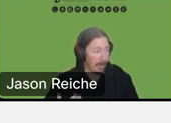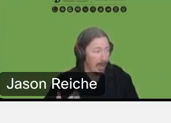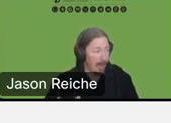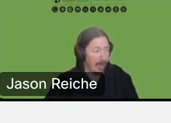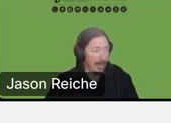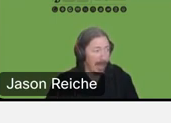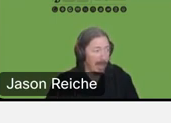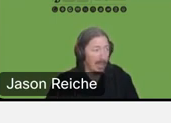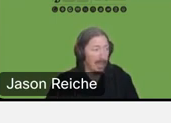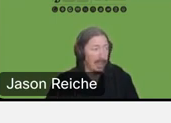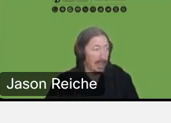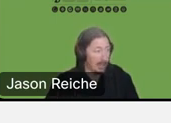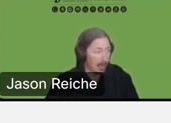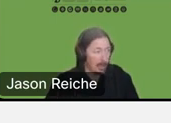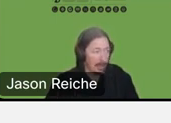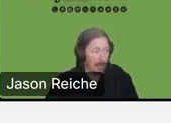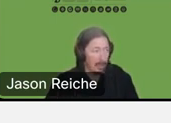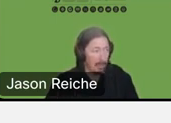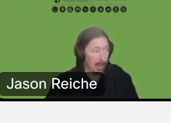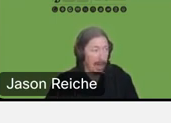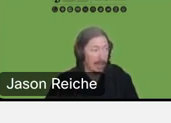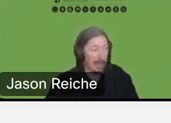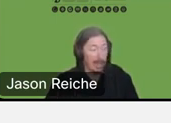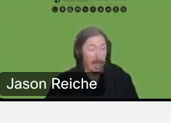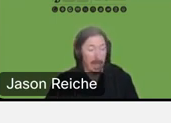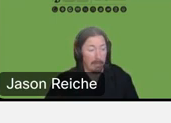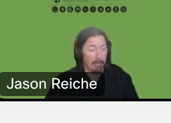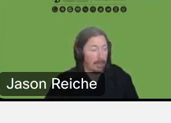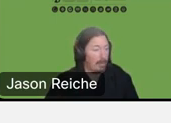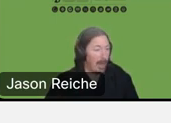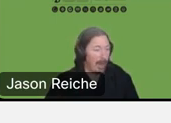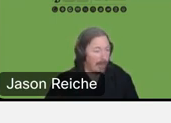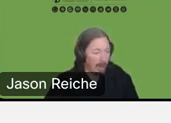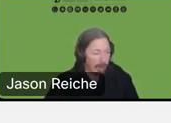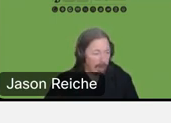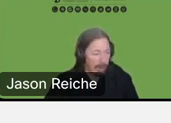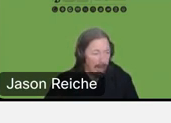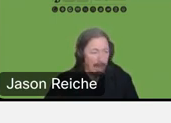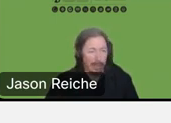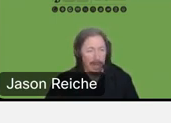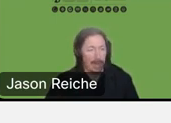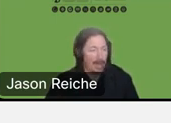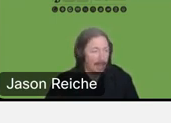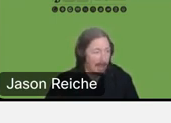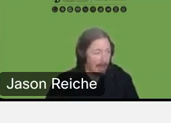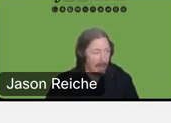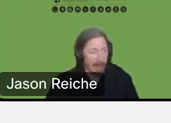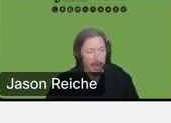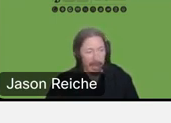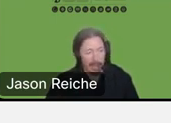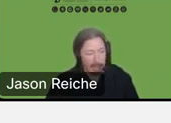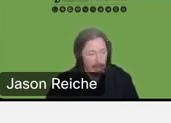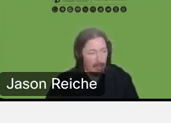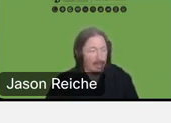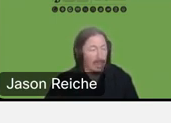when you're talking about site. Yes, there are gonna be some people that are blind. Um, but you may have gone into the eye doctor and had your eyes dilated. Now